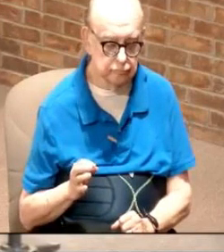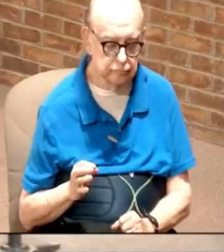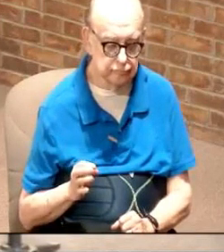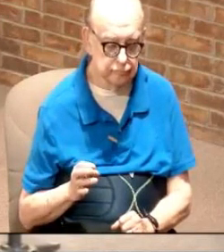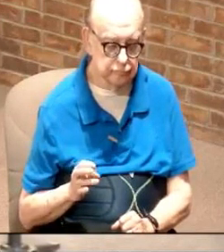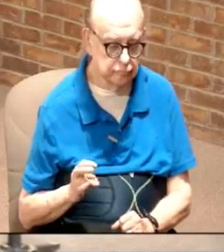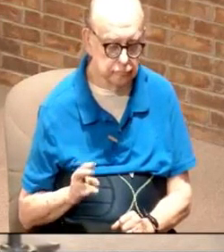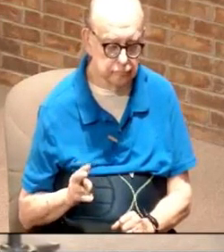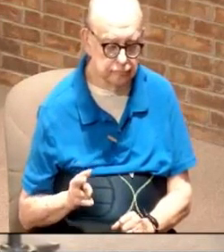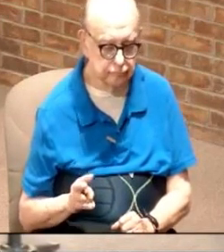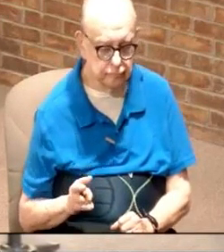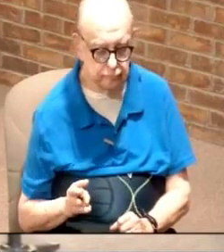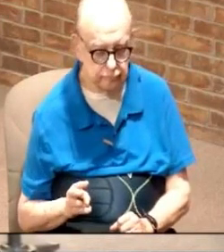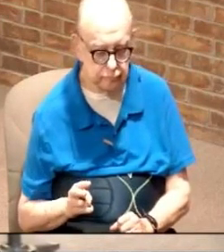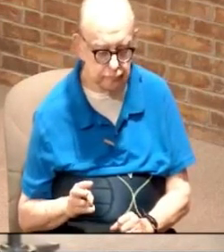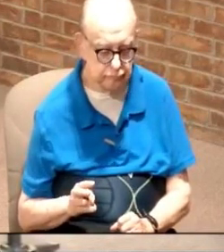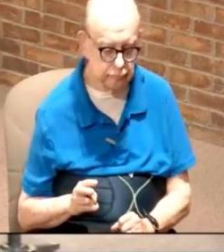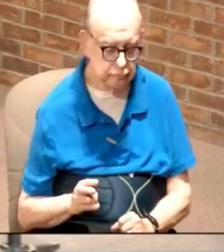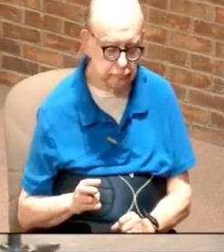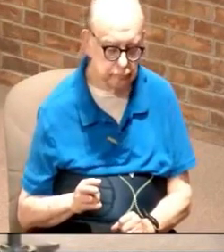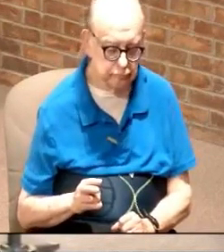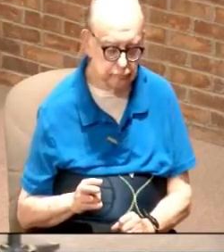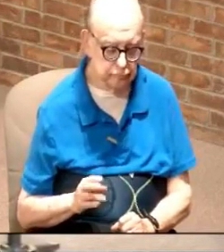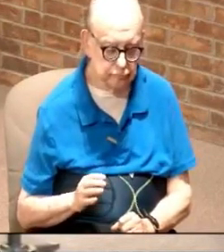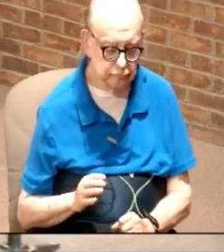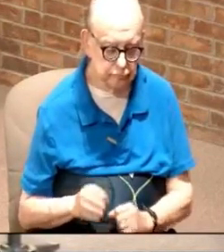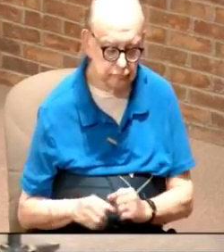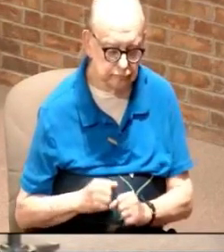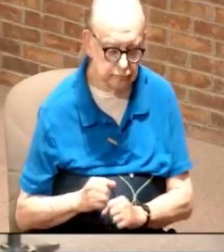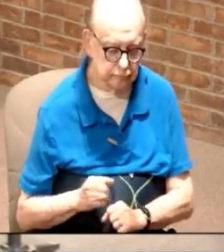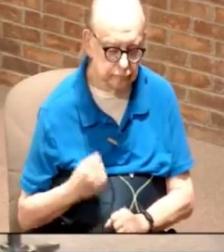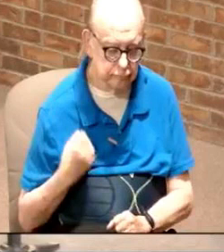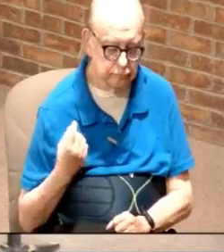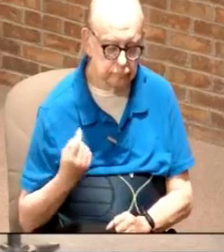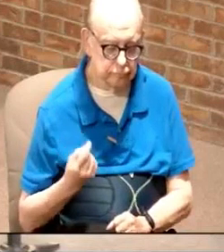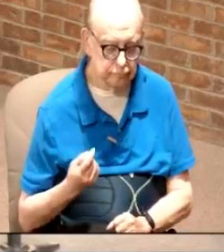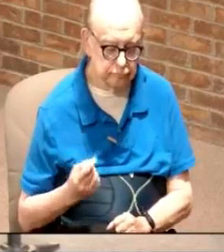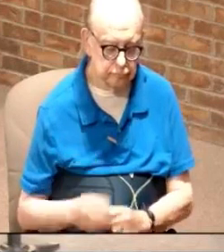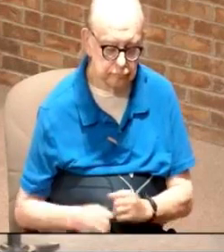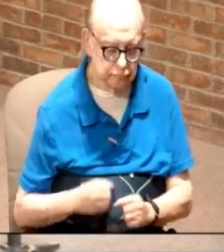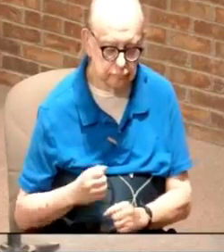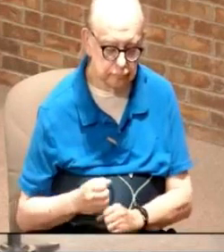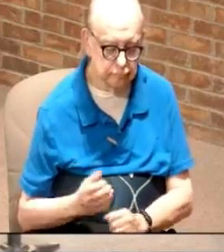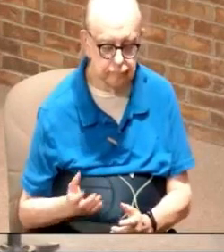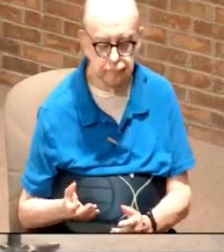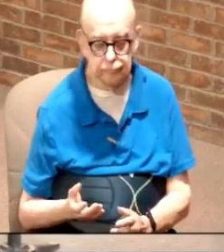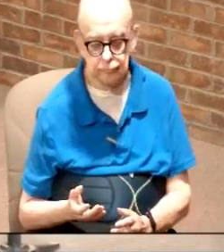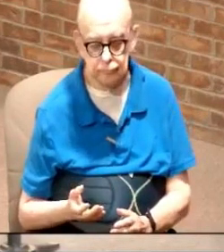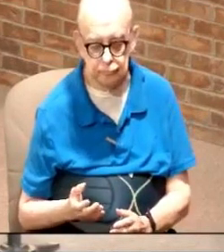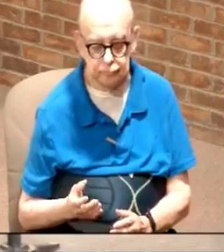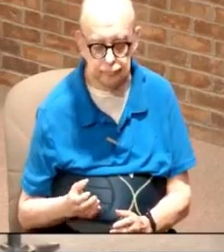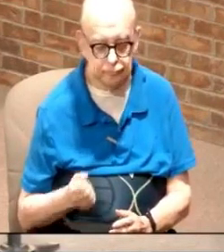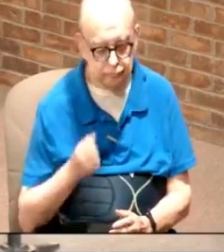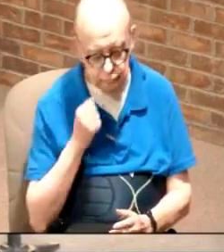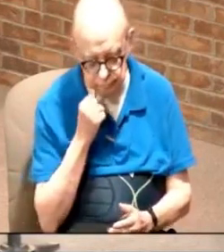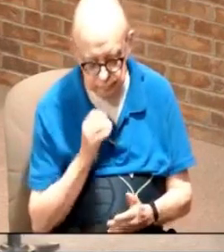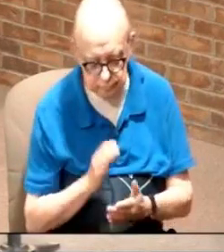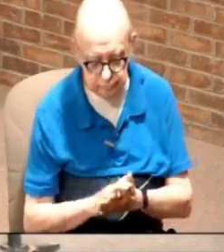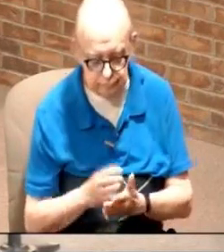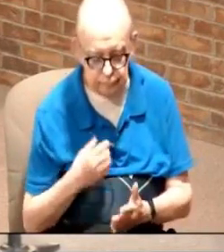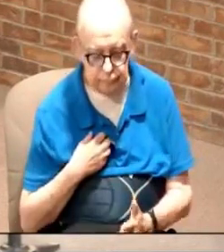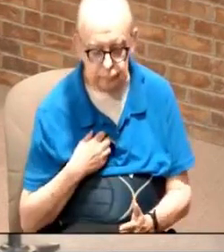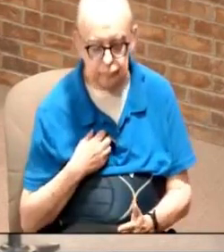12th 1972 it'll be 50 years if we live this long to make it to May the 12th of this year that Diane and I will be